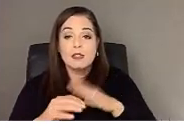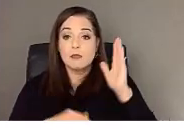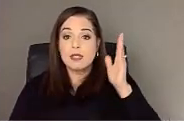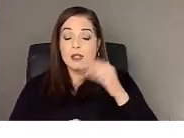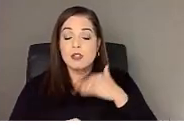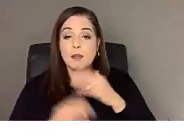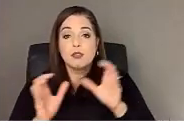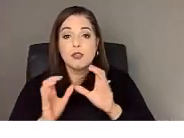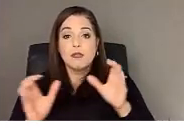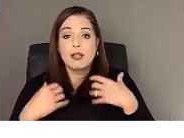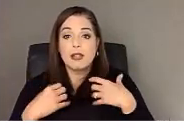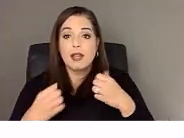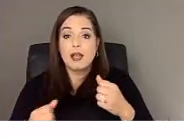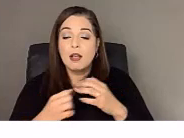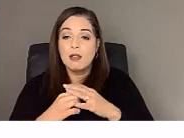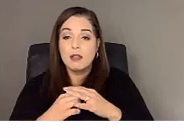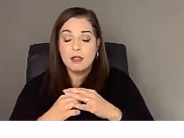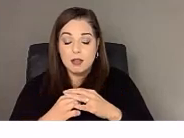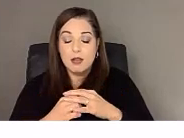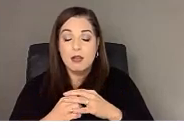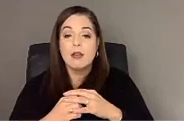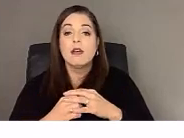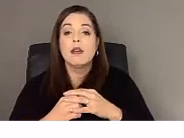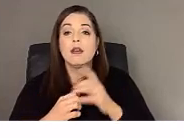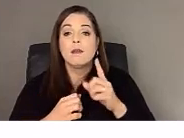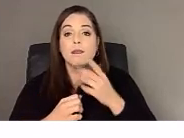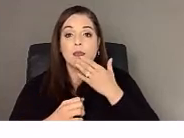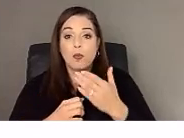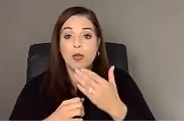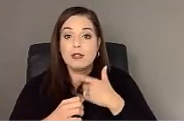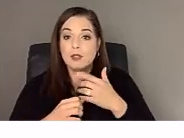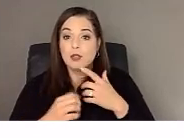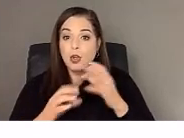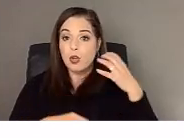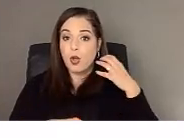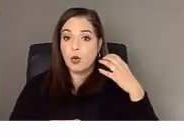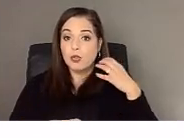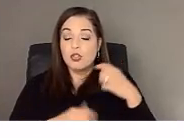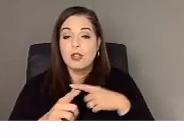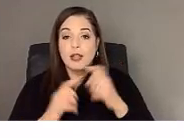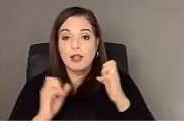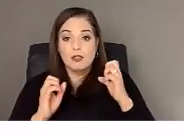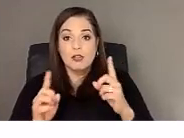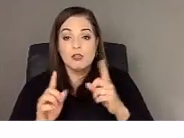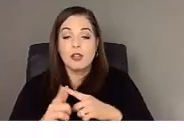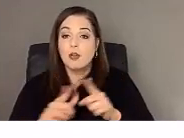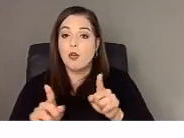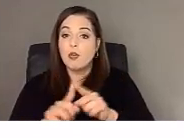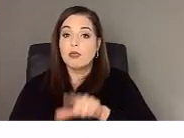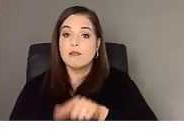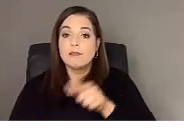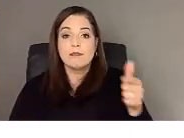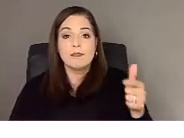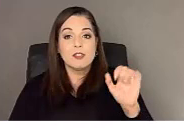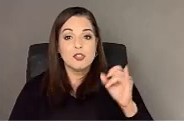specialist and a nationally board certified health and wellness coach. And I'm going to pass it on to Jeff to introduce himself.